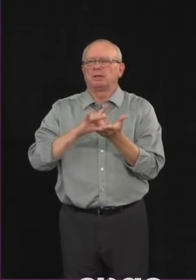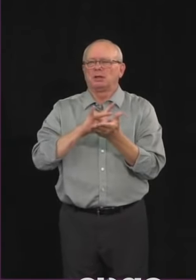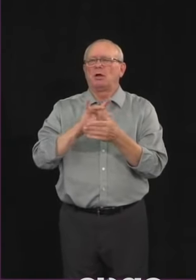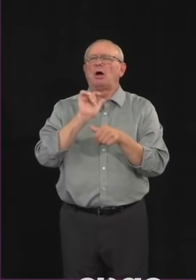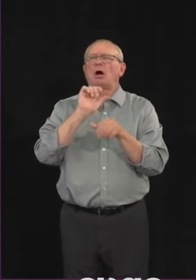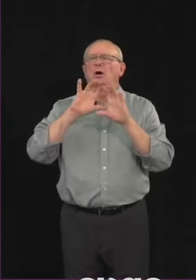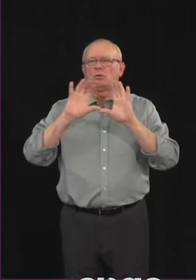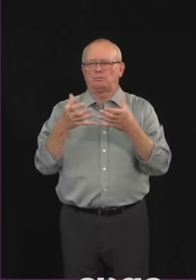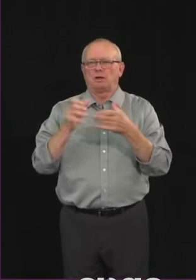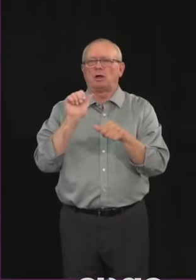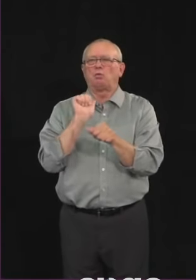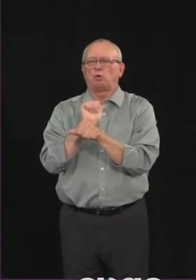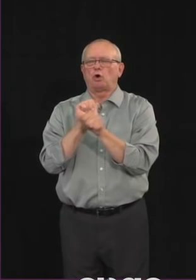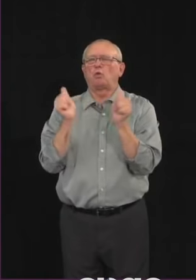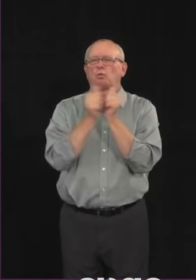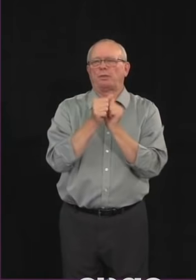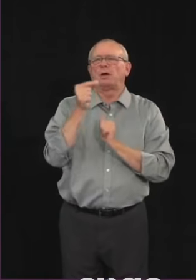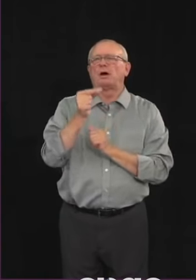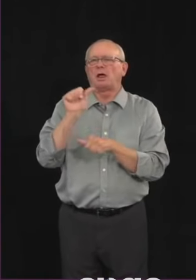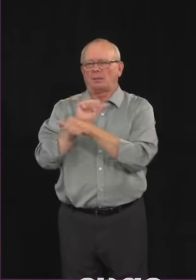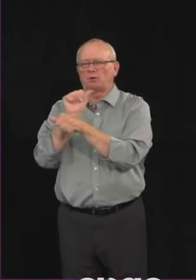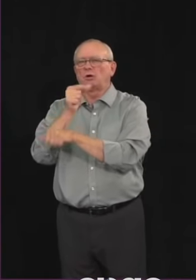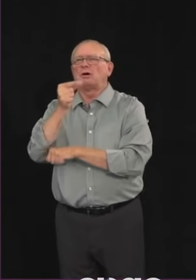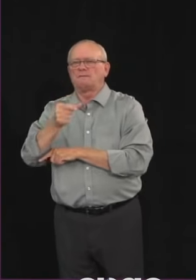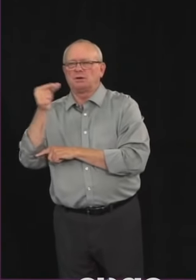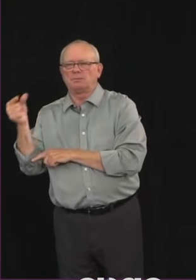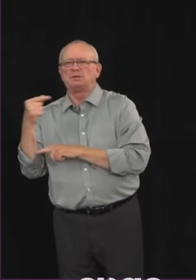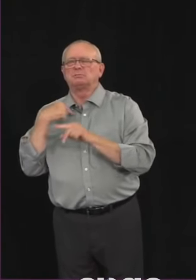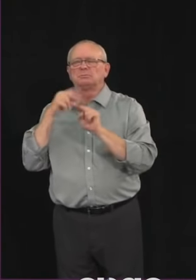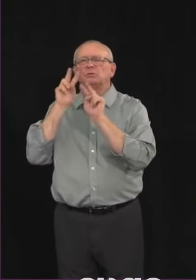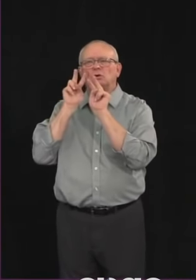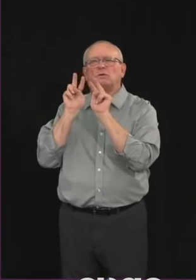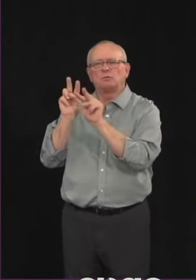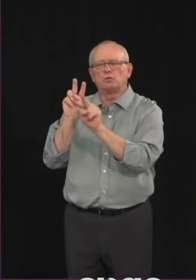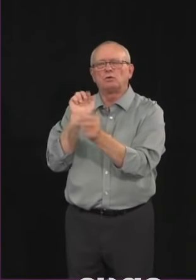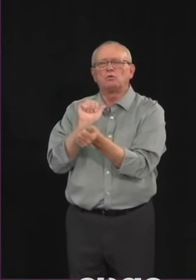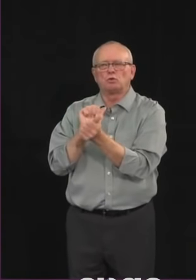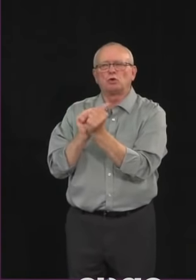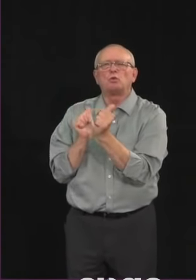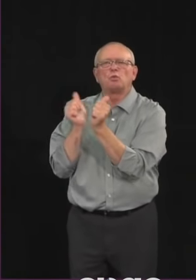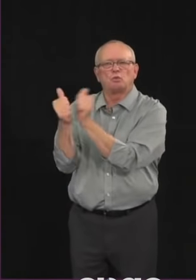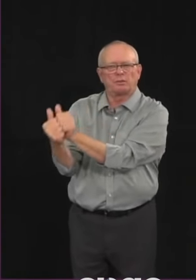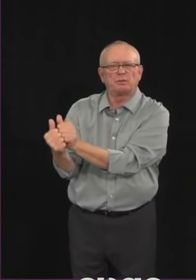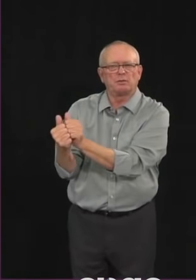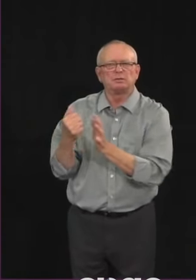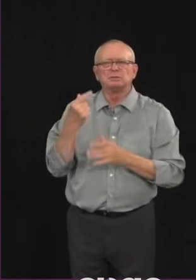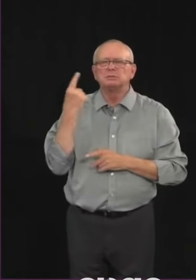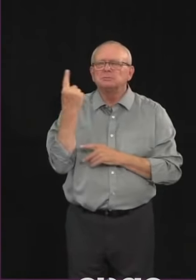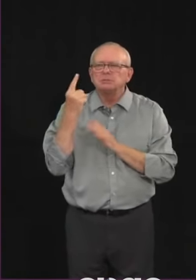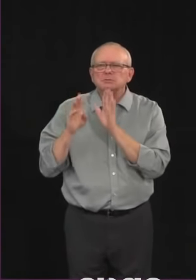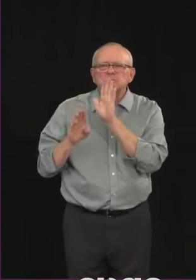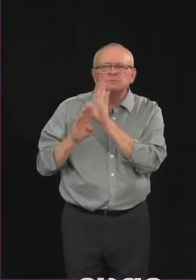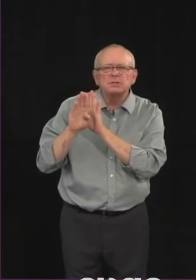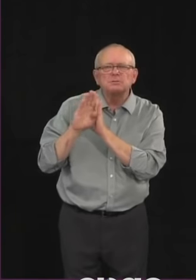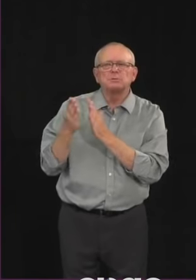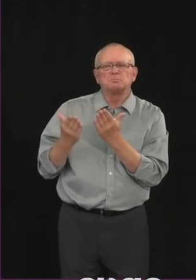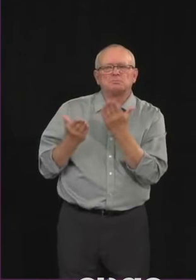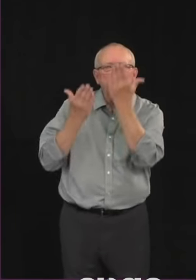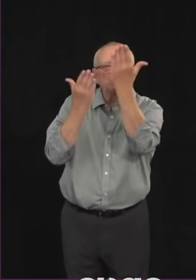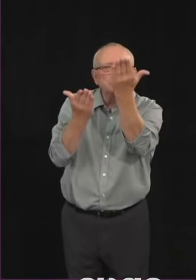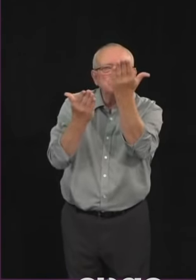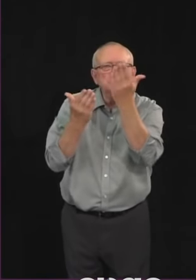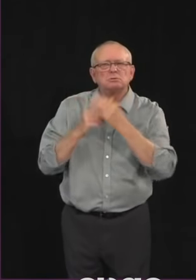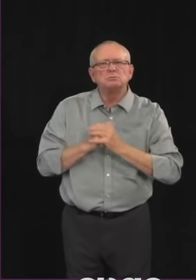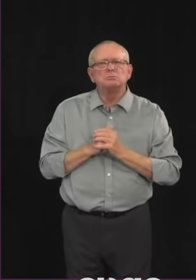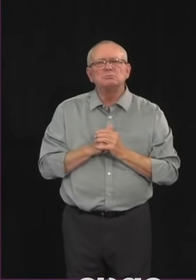um uh working with them on a proposal um if uh having a master agreement is important to